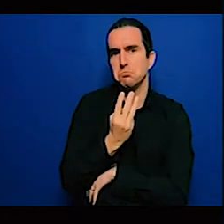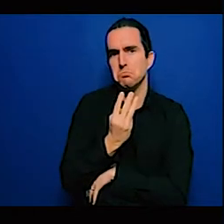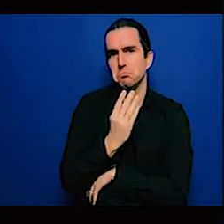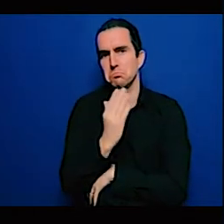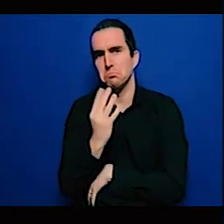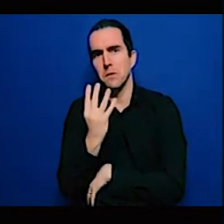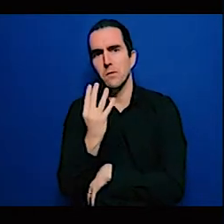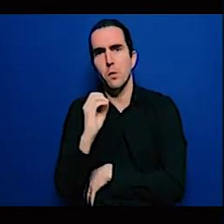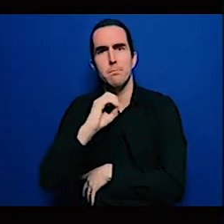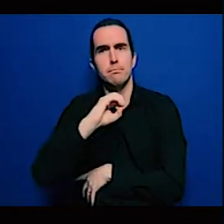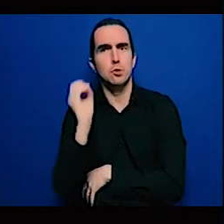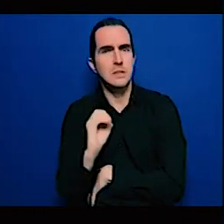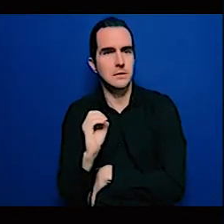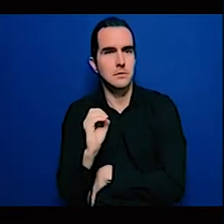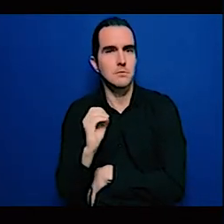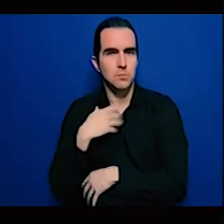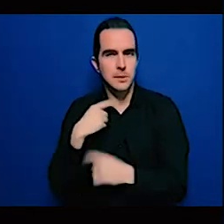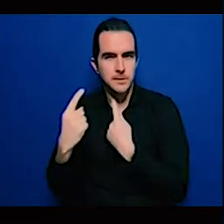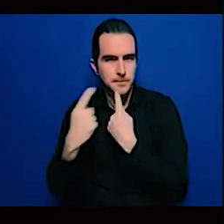report.